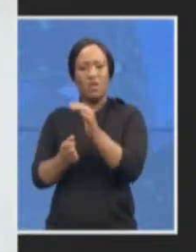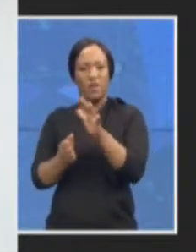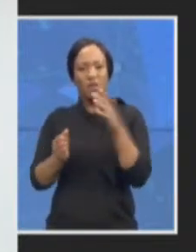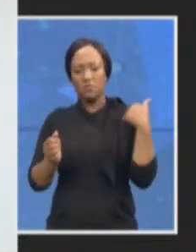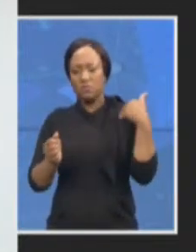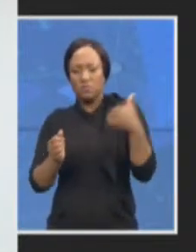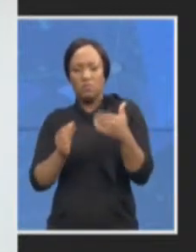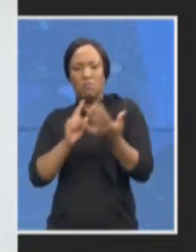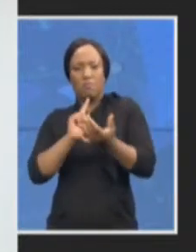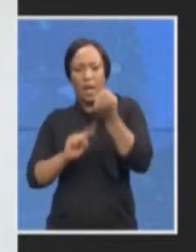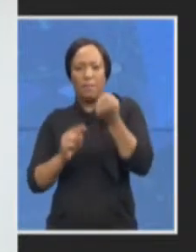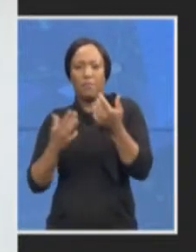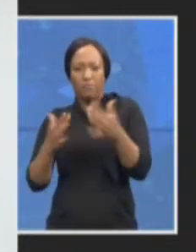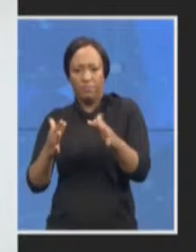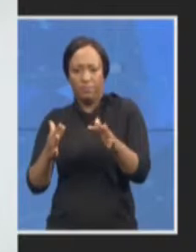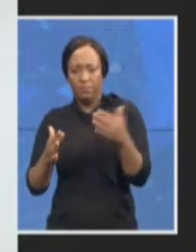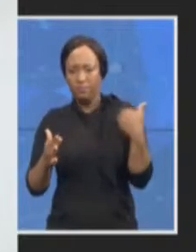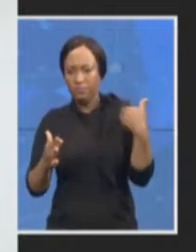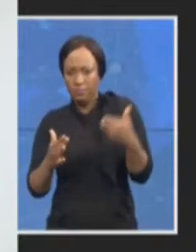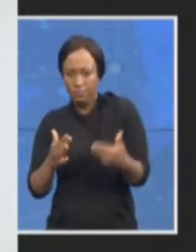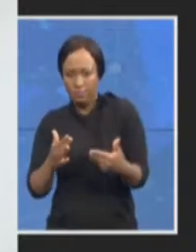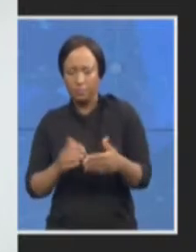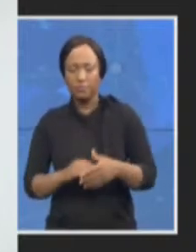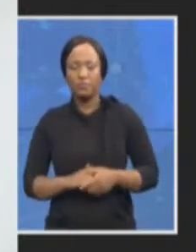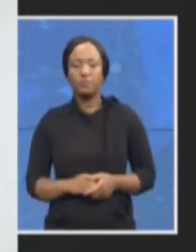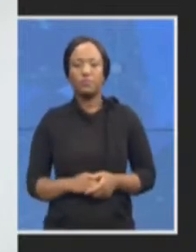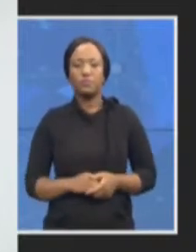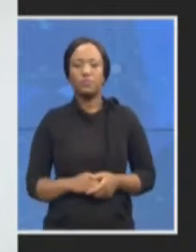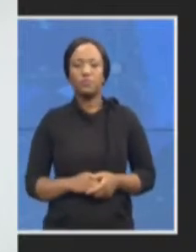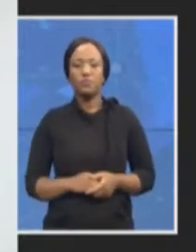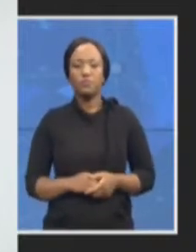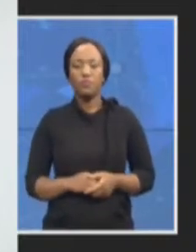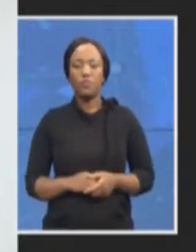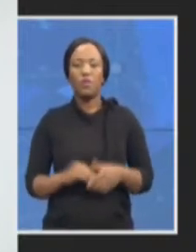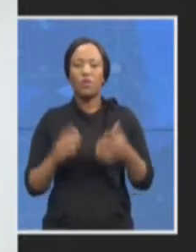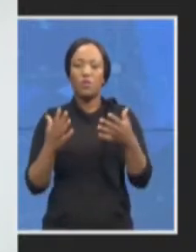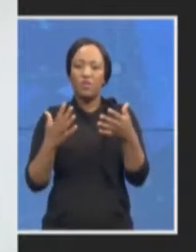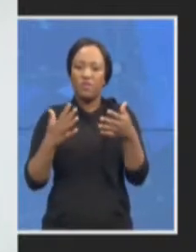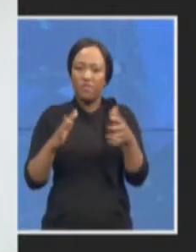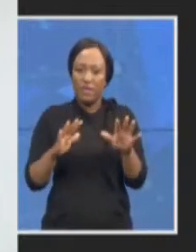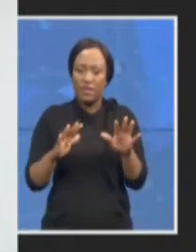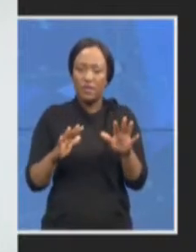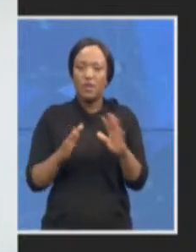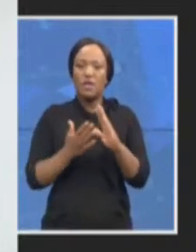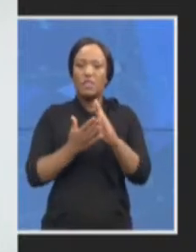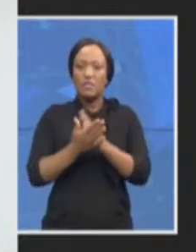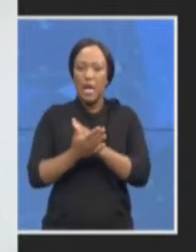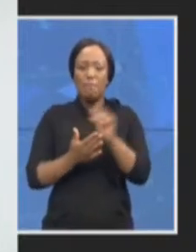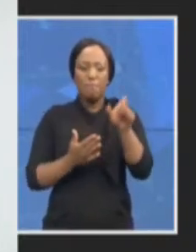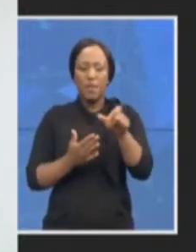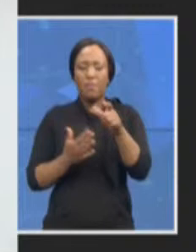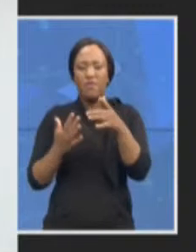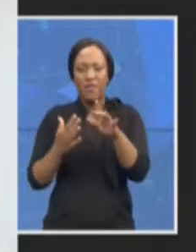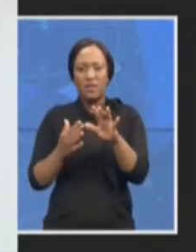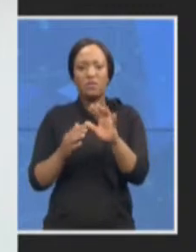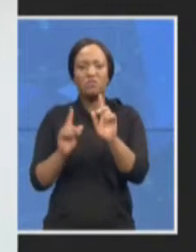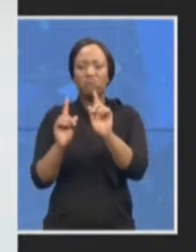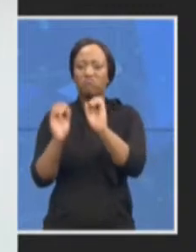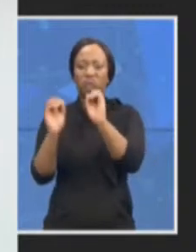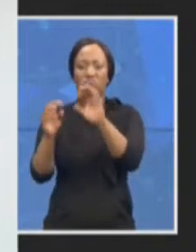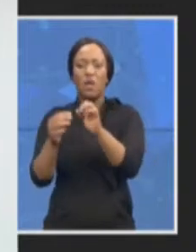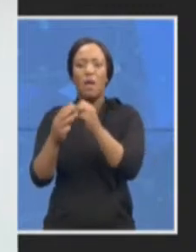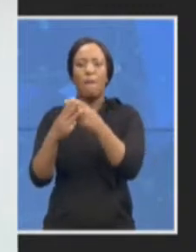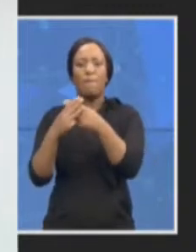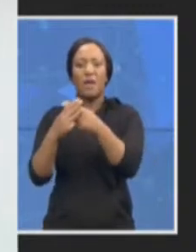have received prison sentences in respect of many accused persons in relation